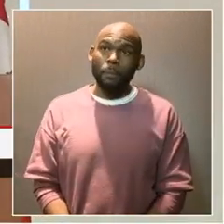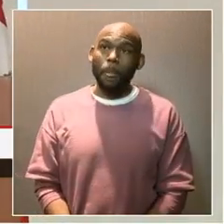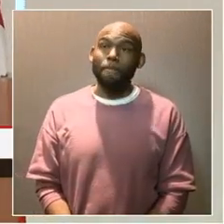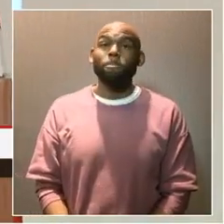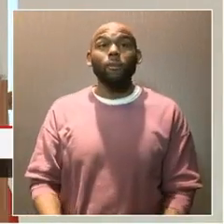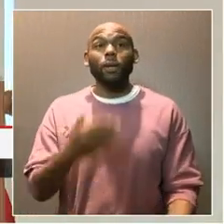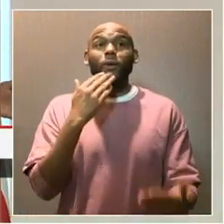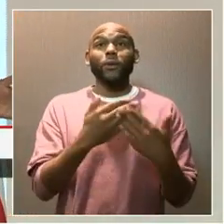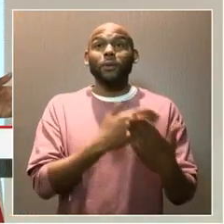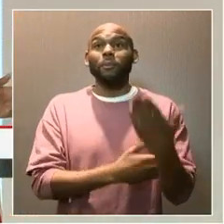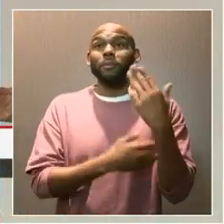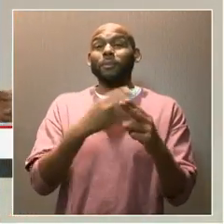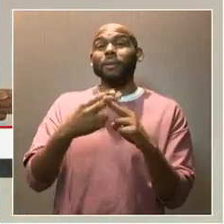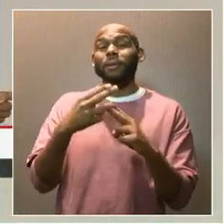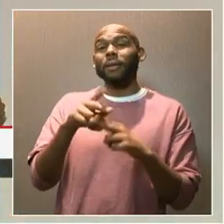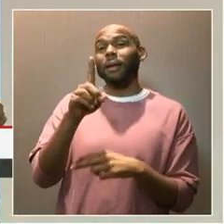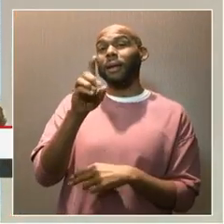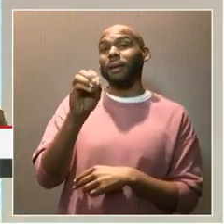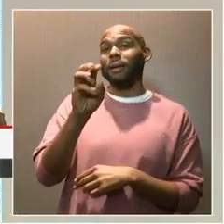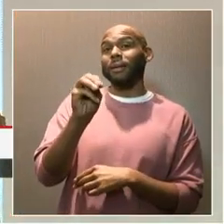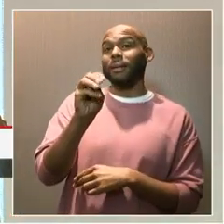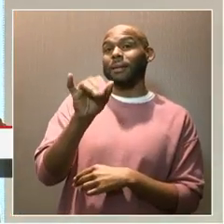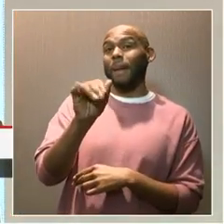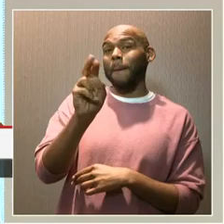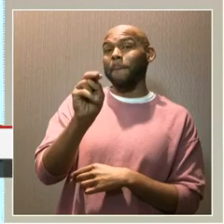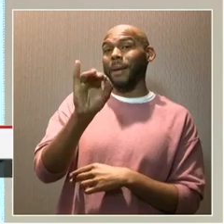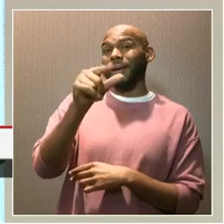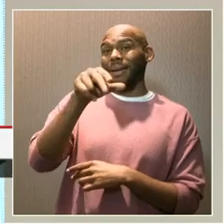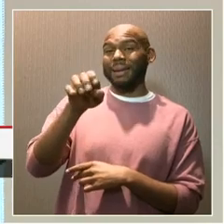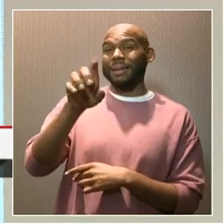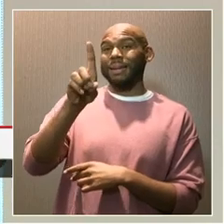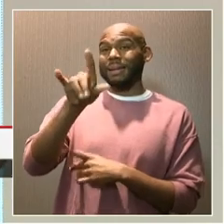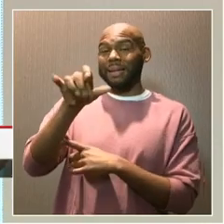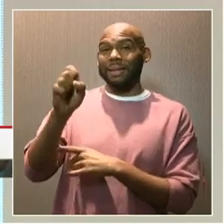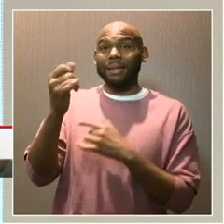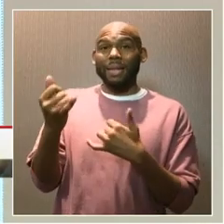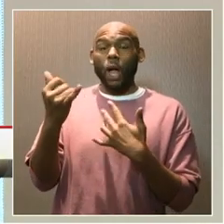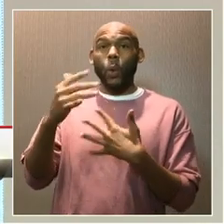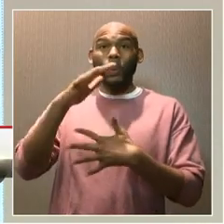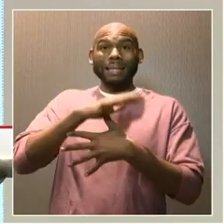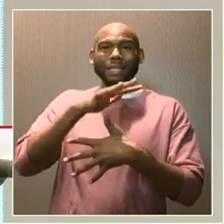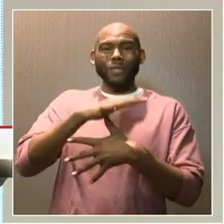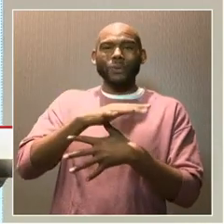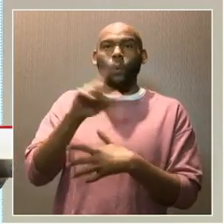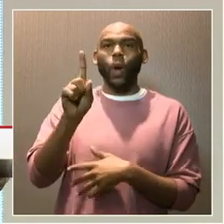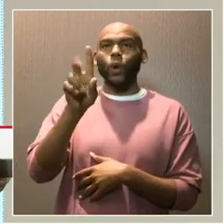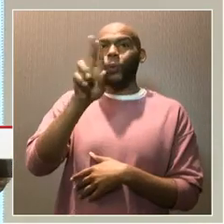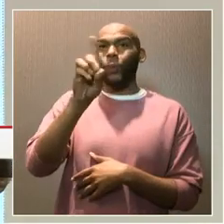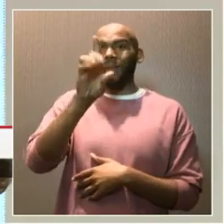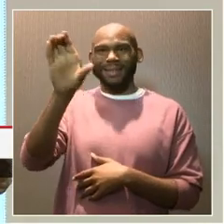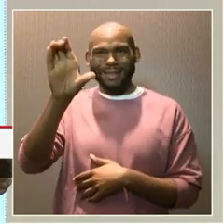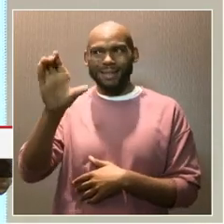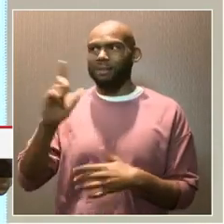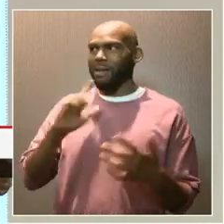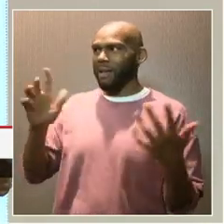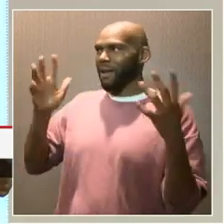Good morning. My name is Dominique Day, as you know. I'm currently a senior at UDC. I've started with